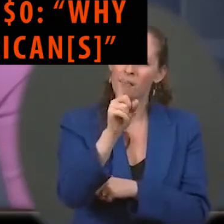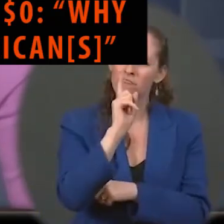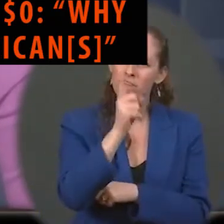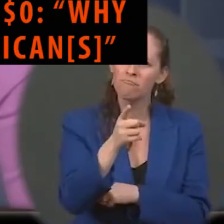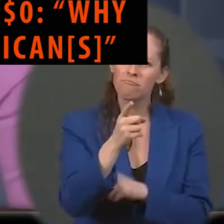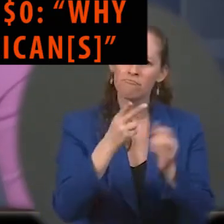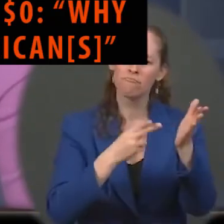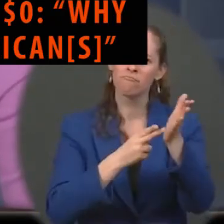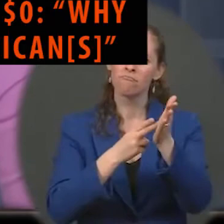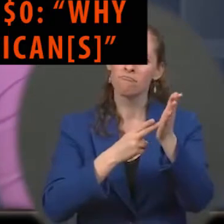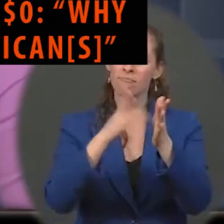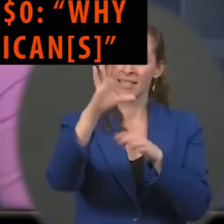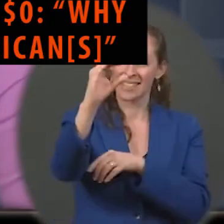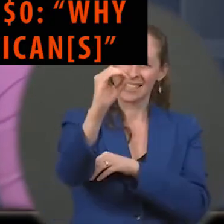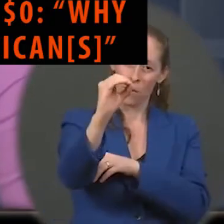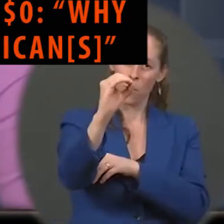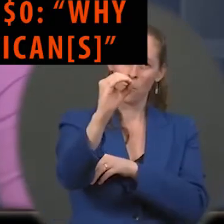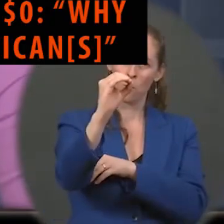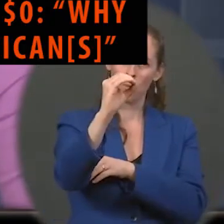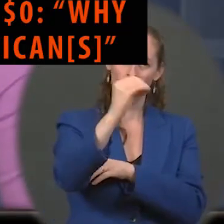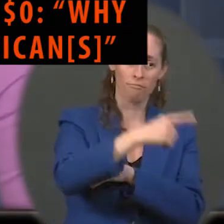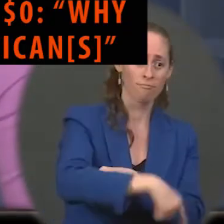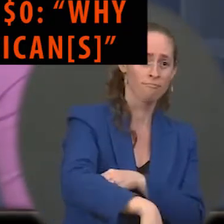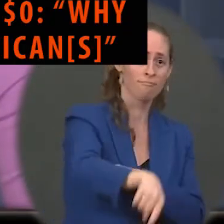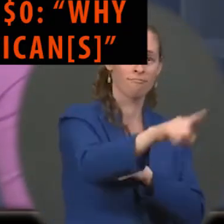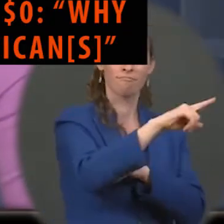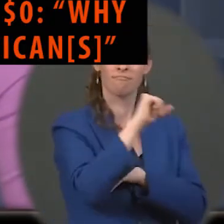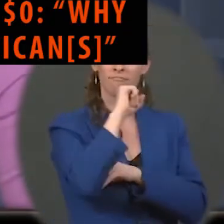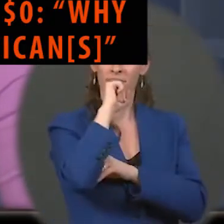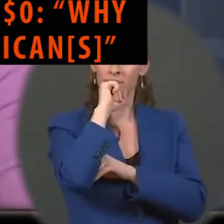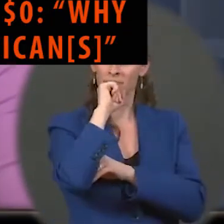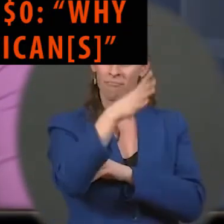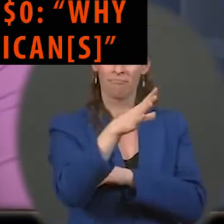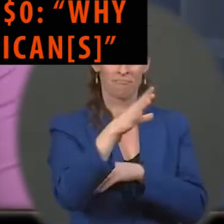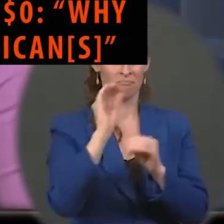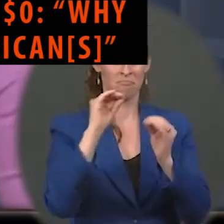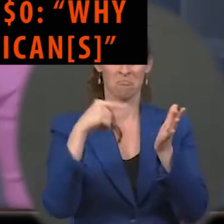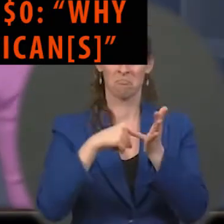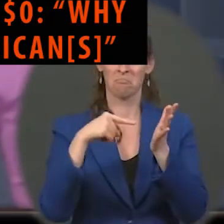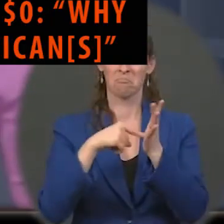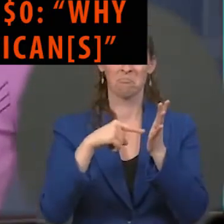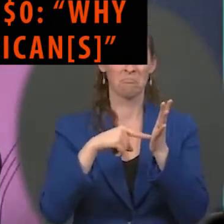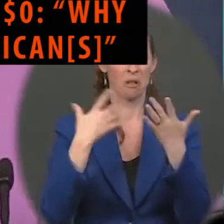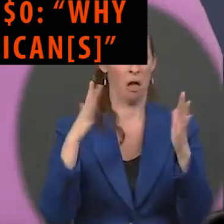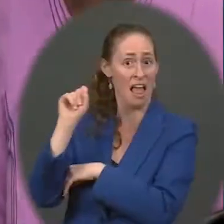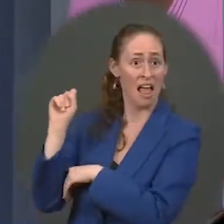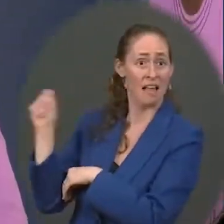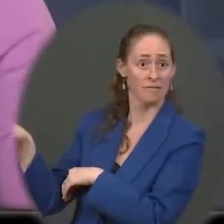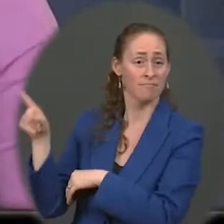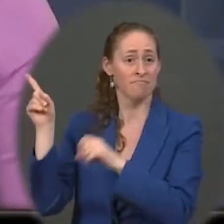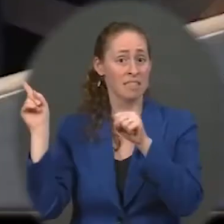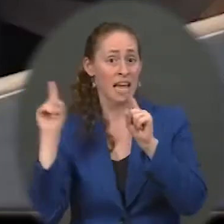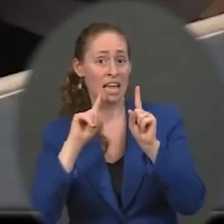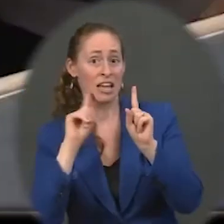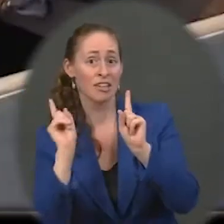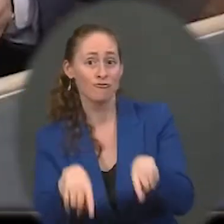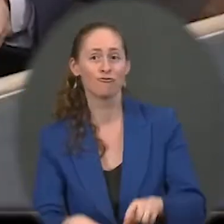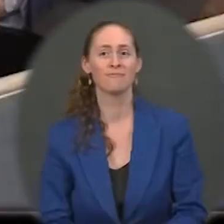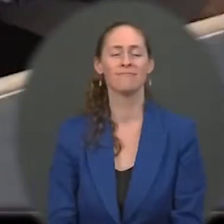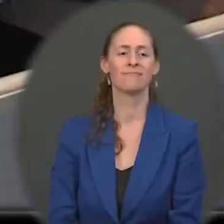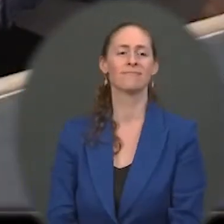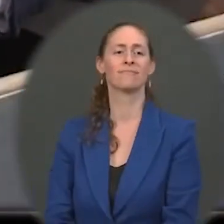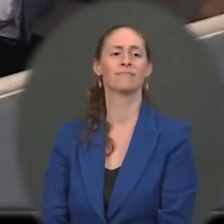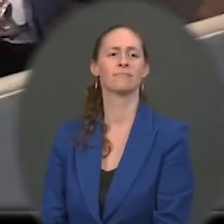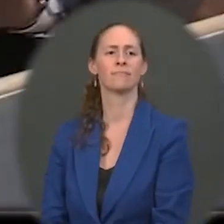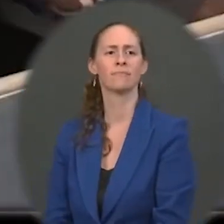is going to bring zero dollars to the deficit. And we're being very clear about that because that's what we want to make sure that we're doing. The clarity, there's a cost, but it's not to the